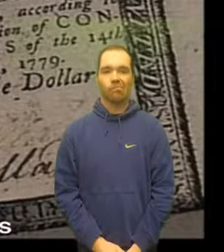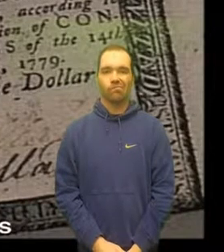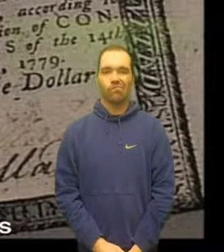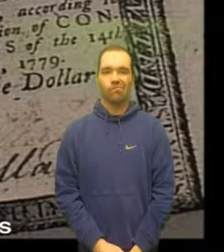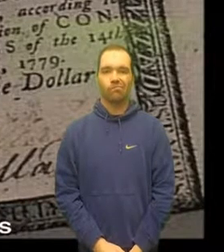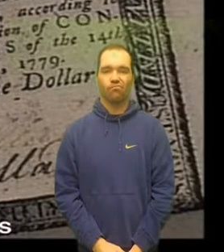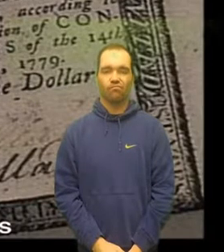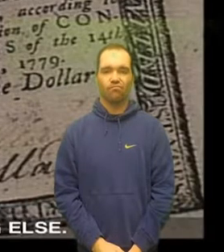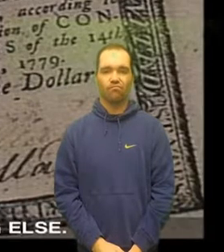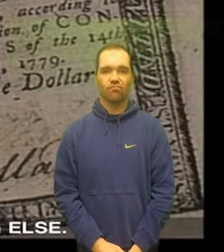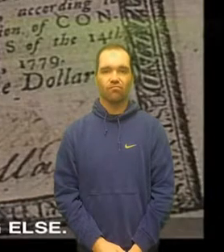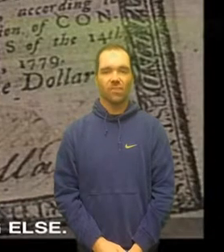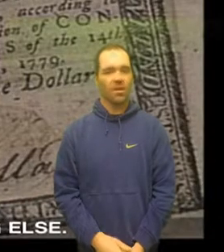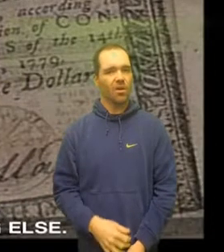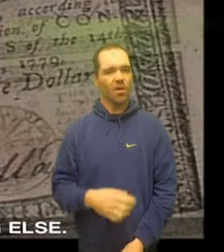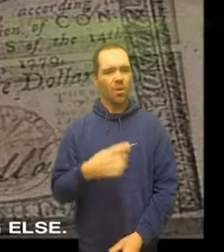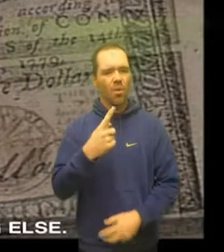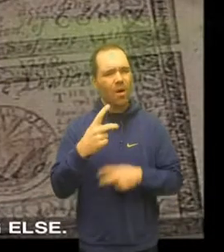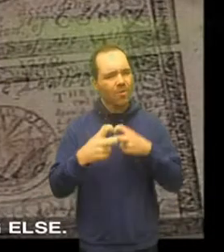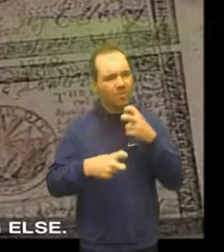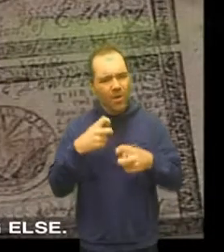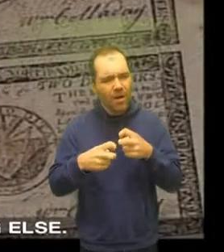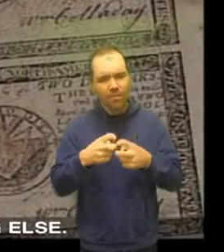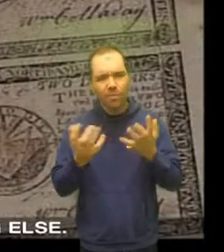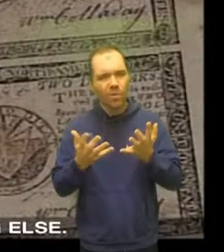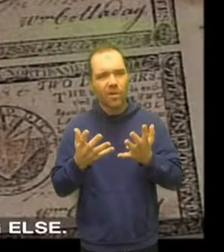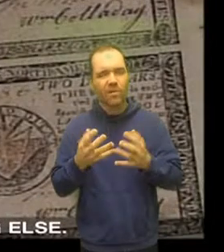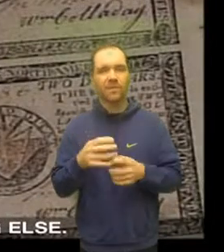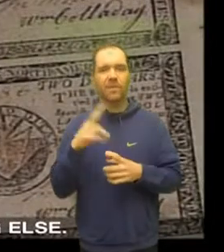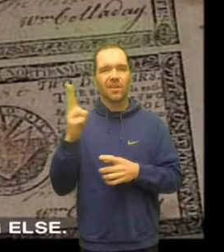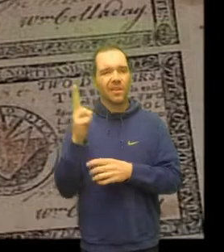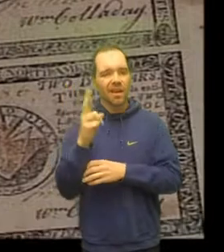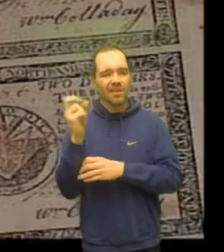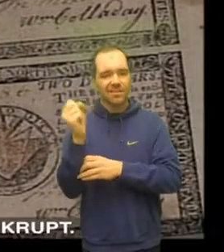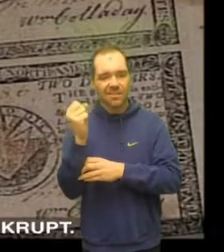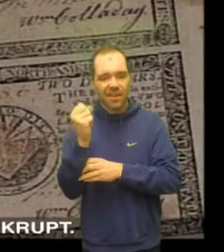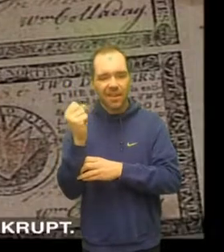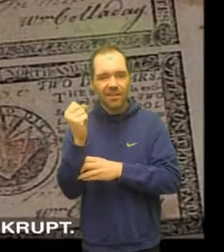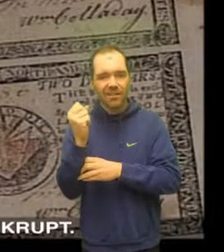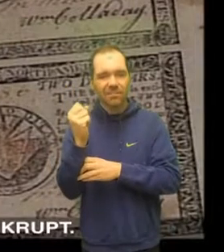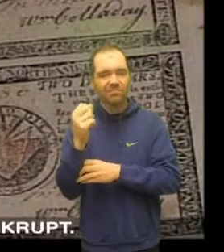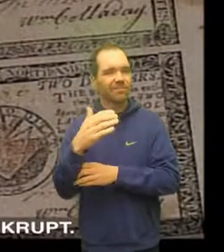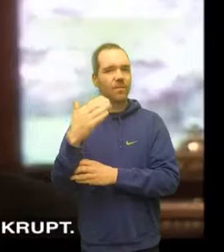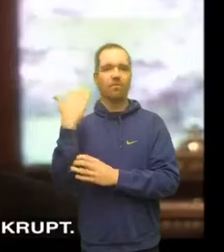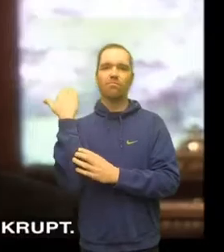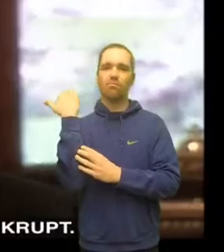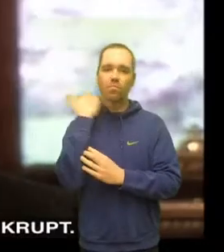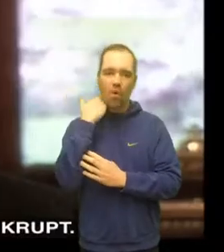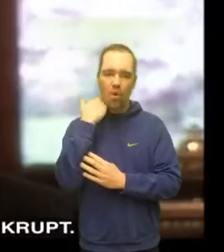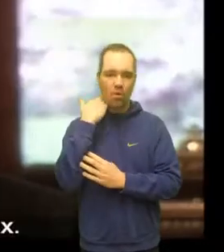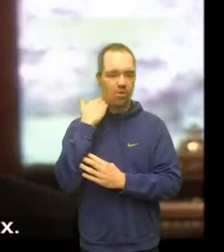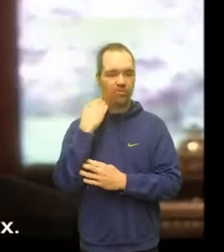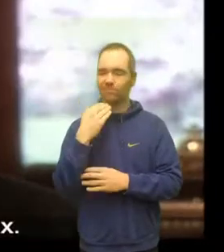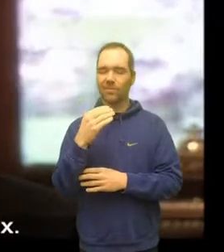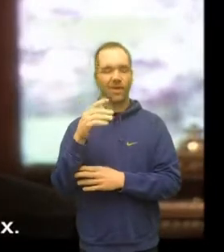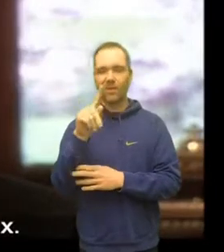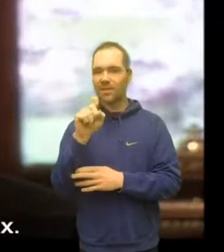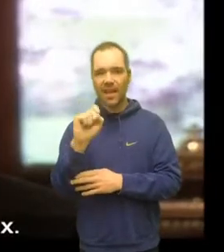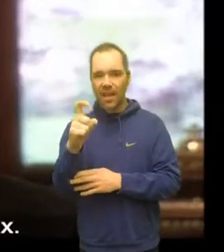one underlying crisis overshadows everything else the United States was bankrupt